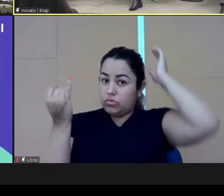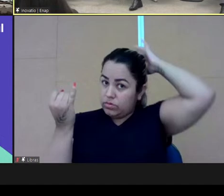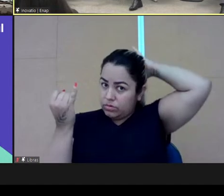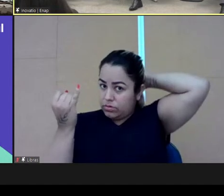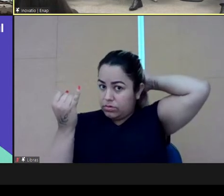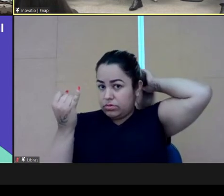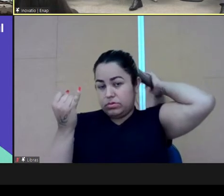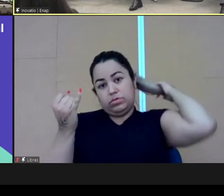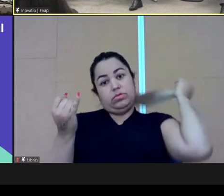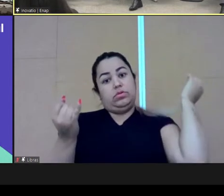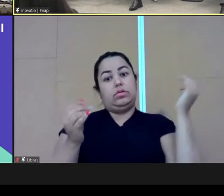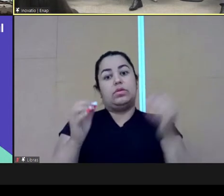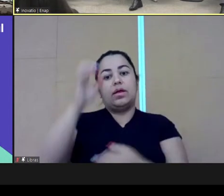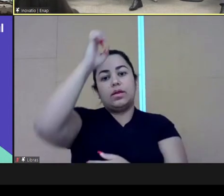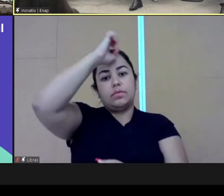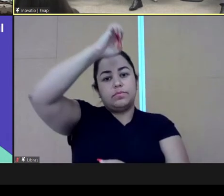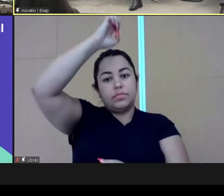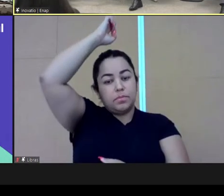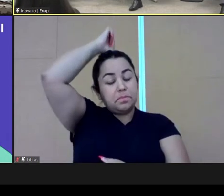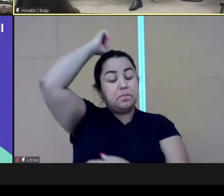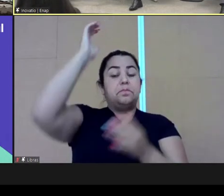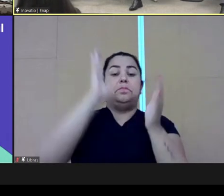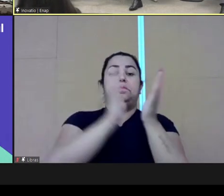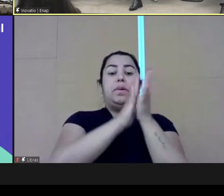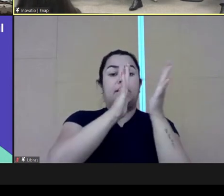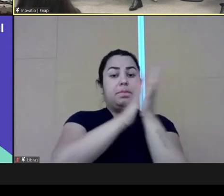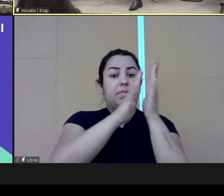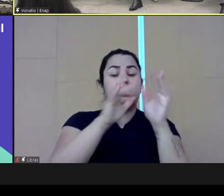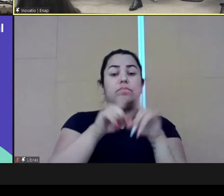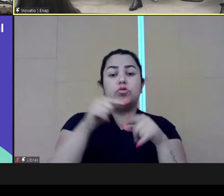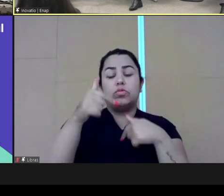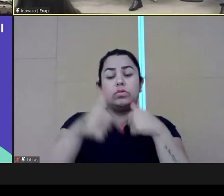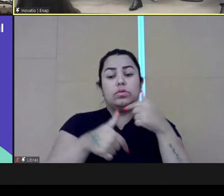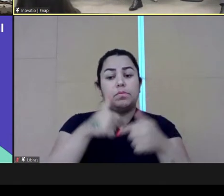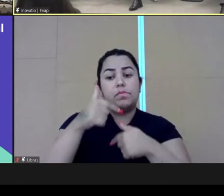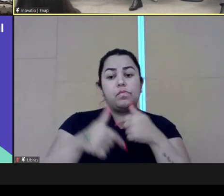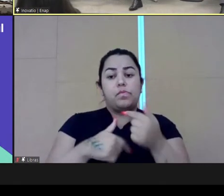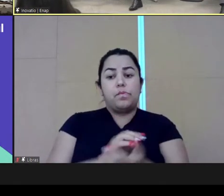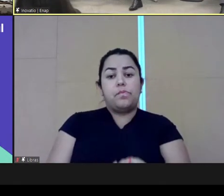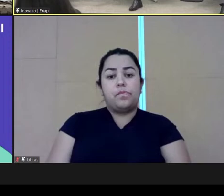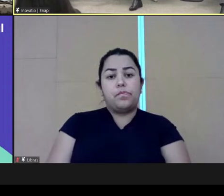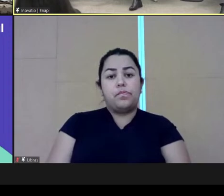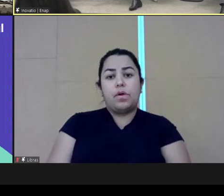for in this past years. So congratulations for your work.